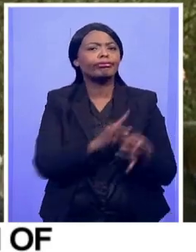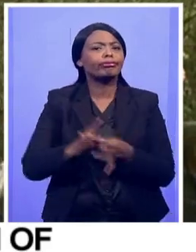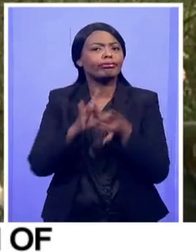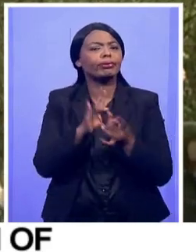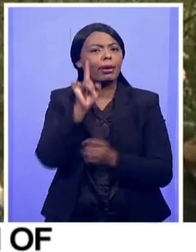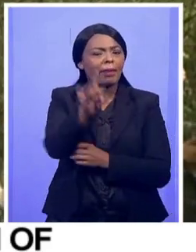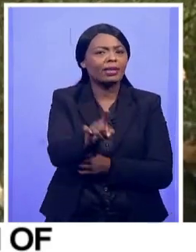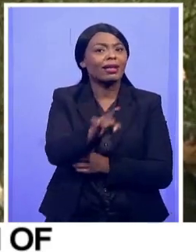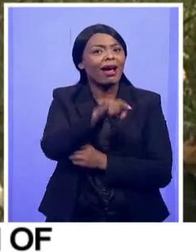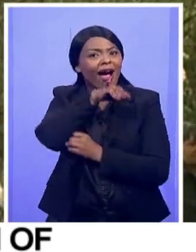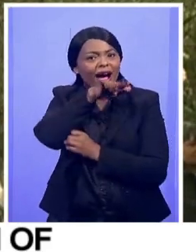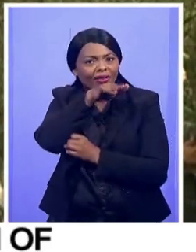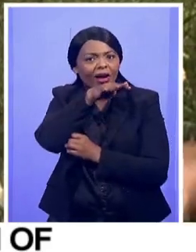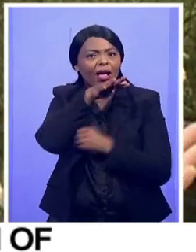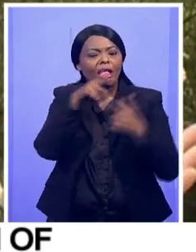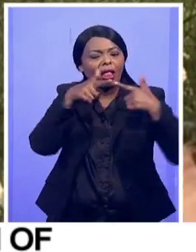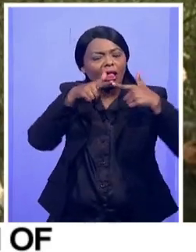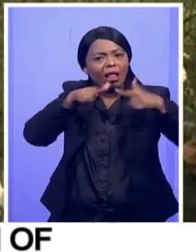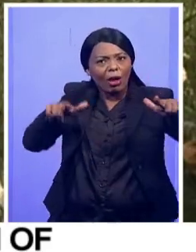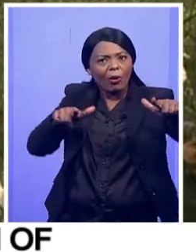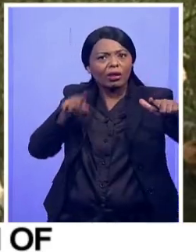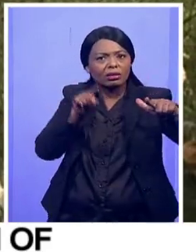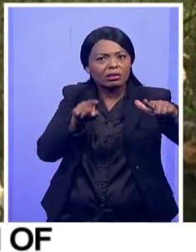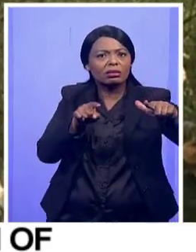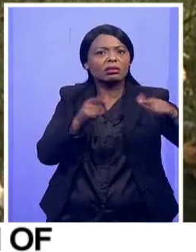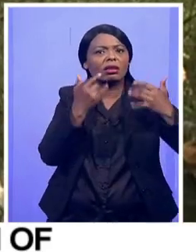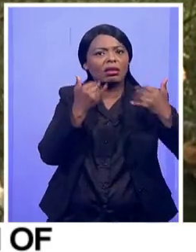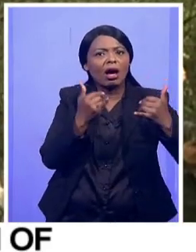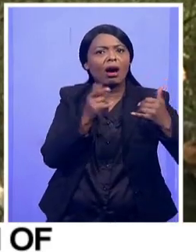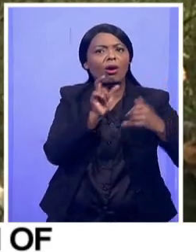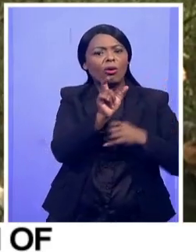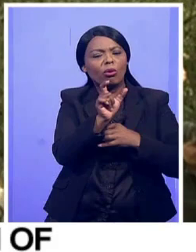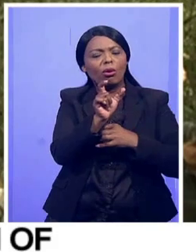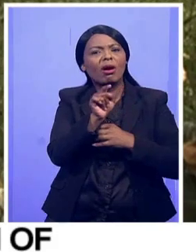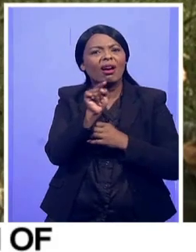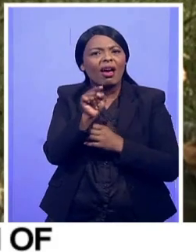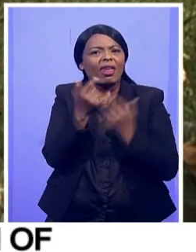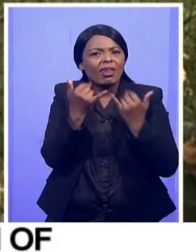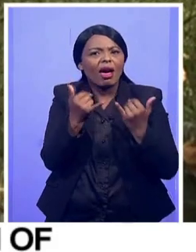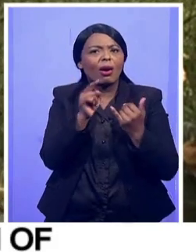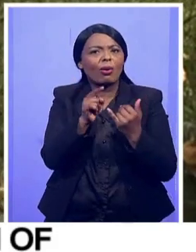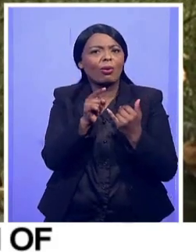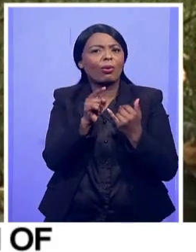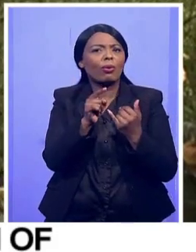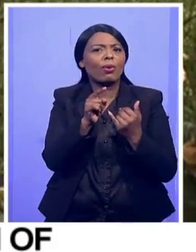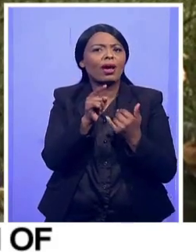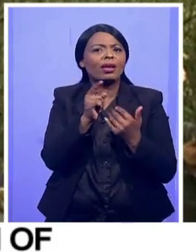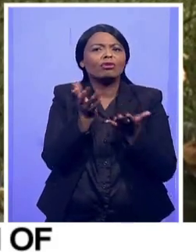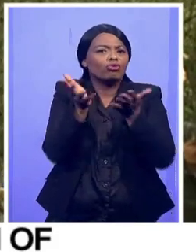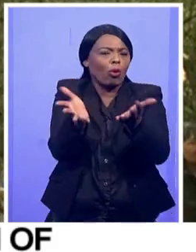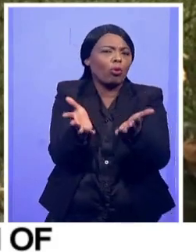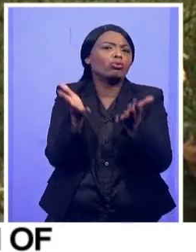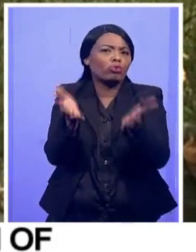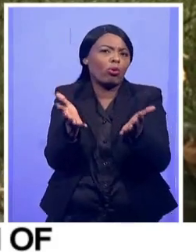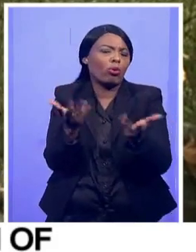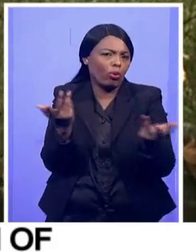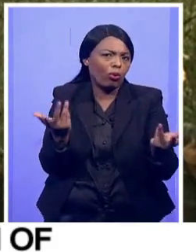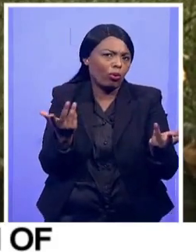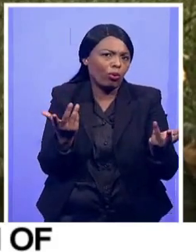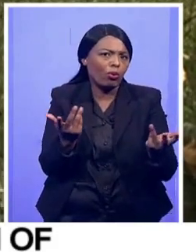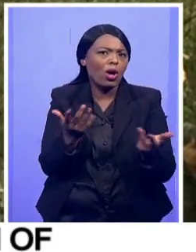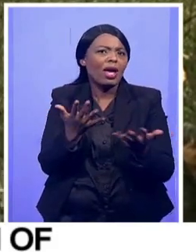Afrikaans as a language, the monuments, it just is what it is. It was erected for Afrikaans, I think.